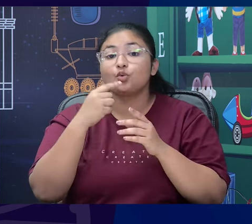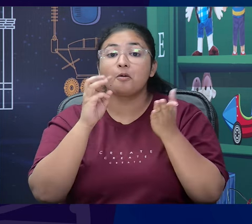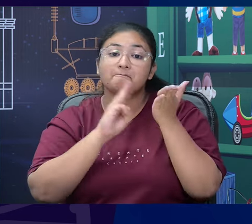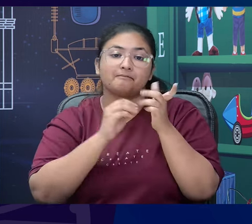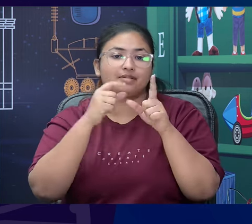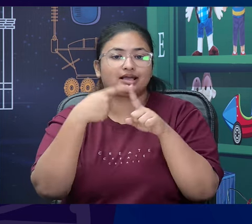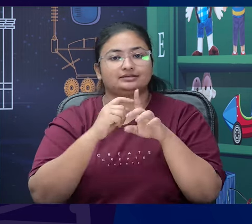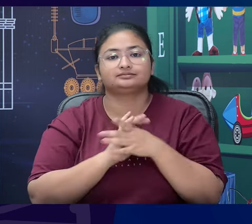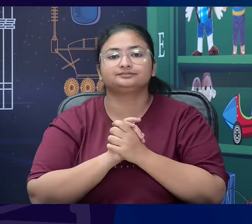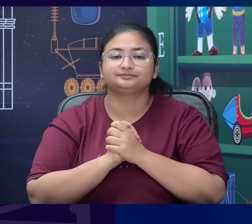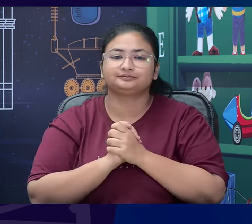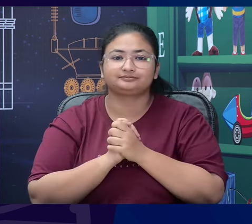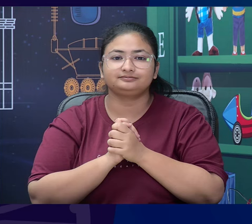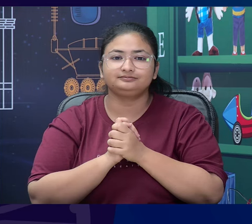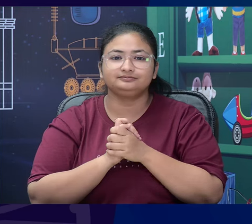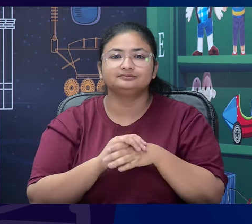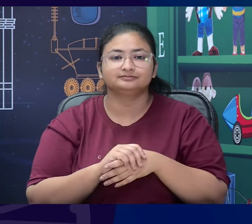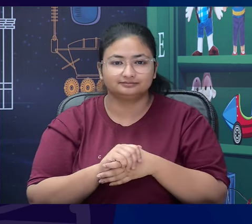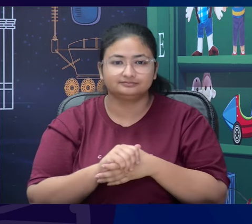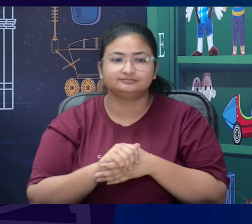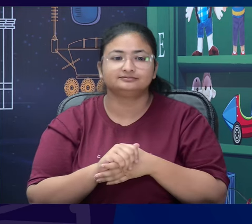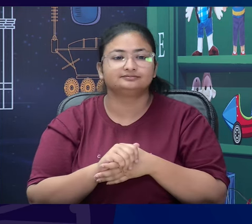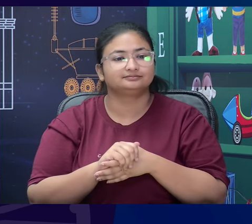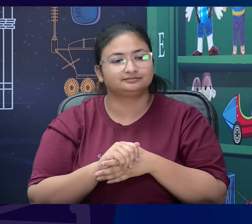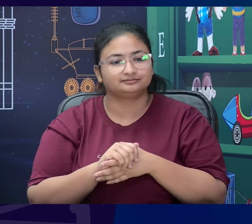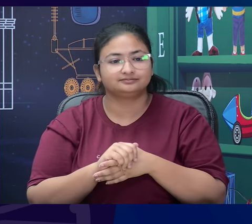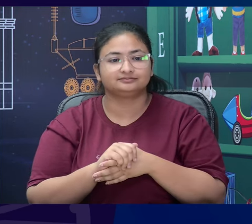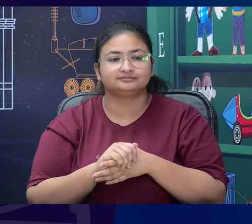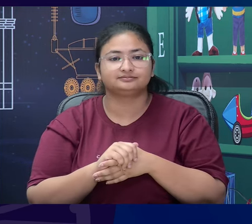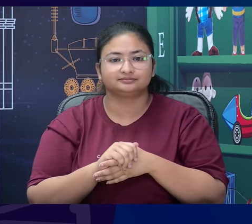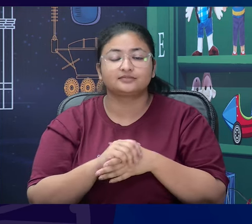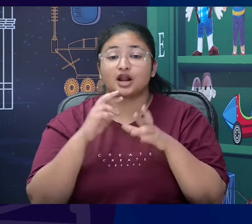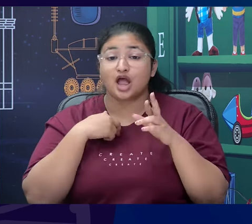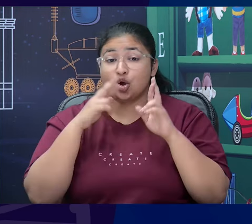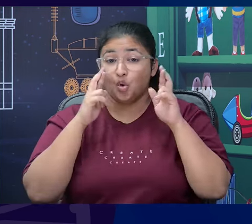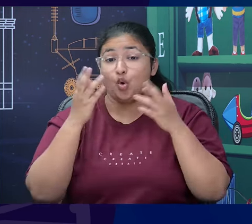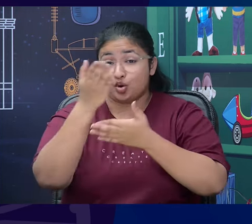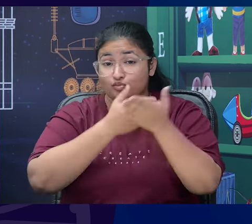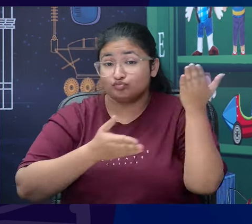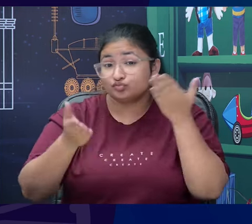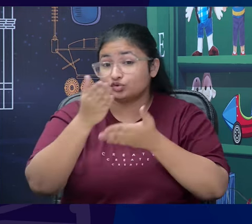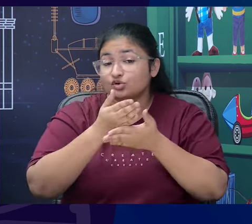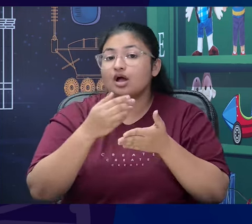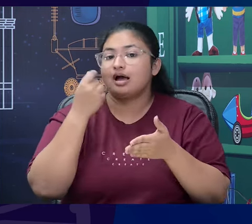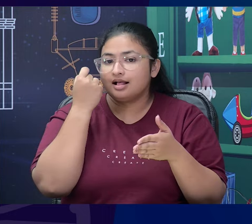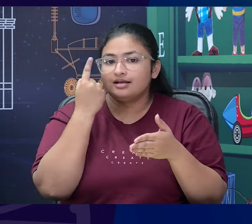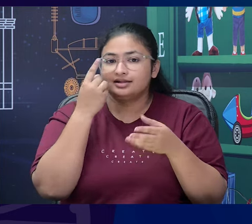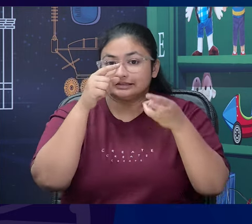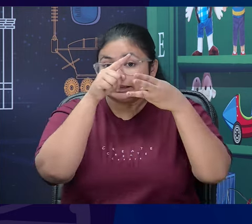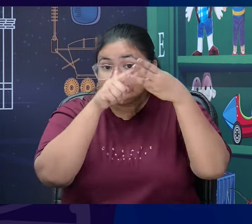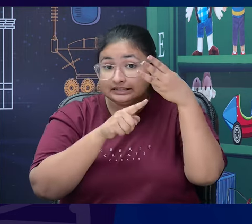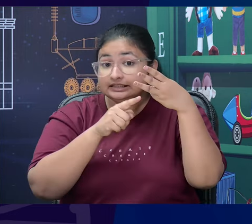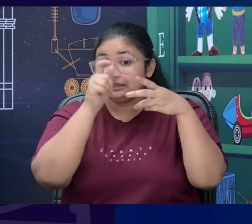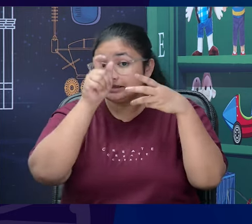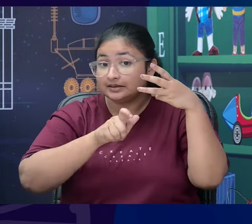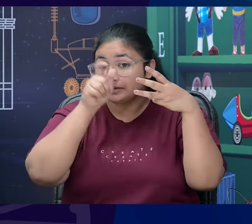Max. So, that is Max. I hope the students realize that all 3 of them